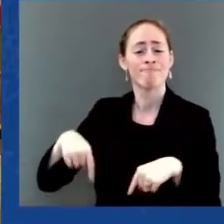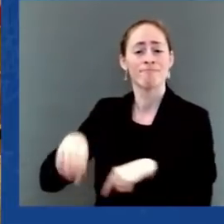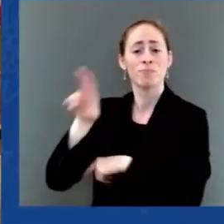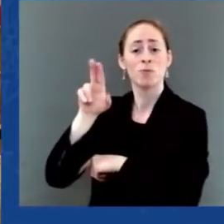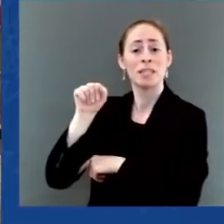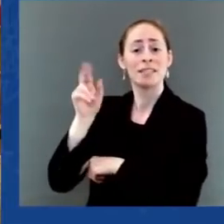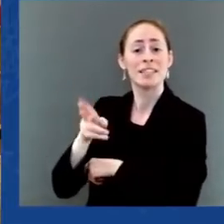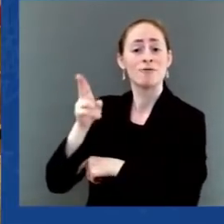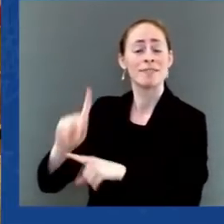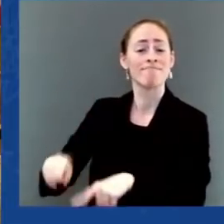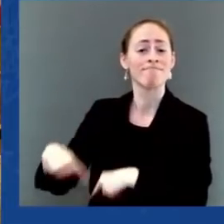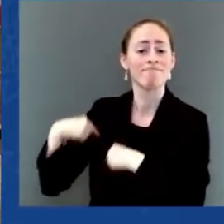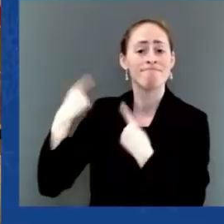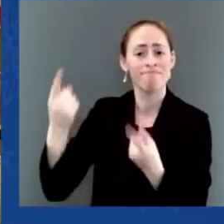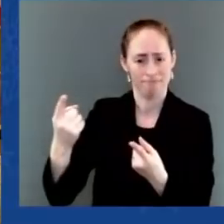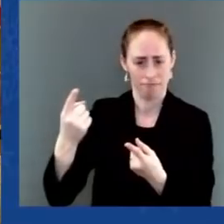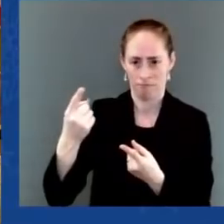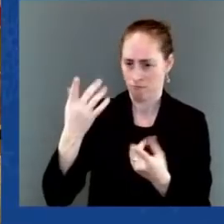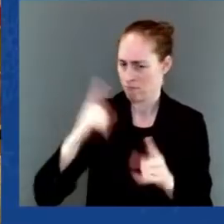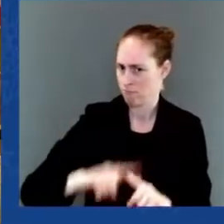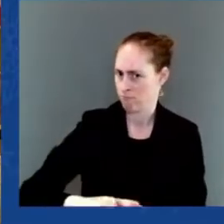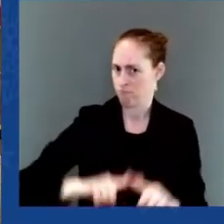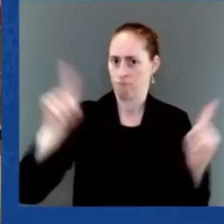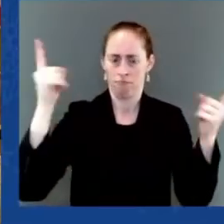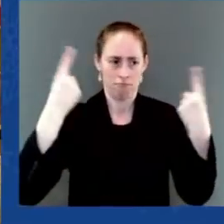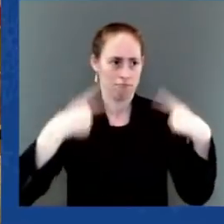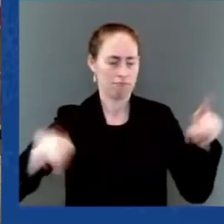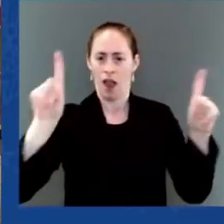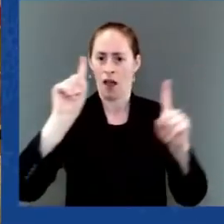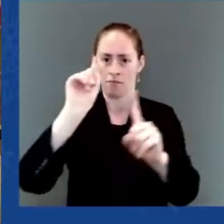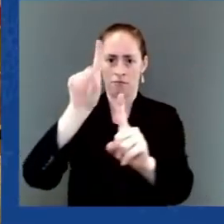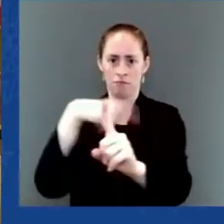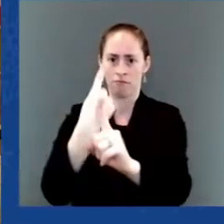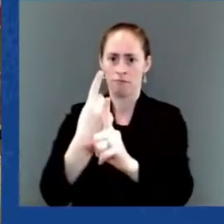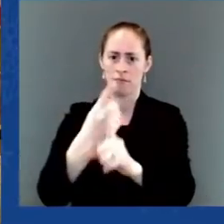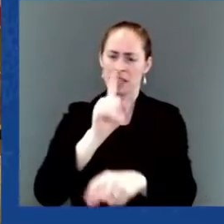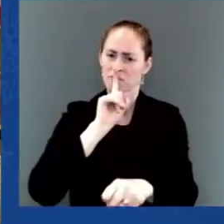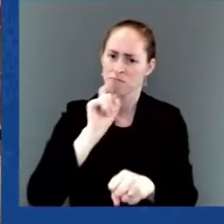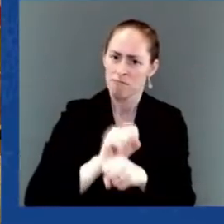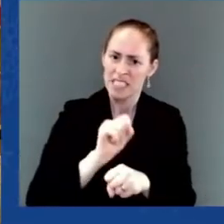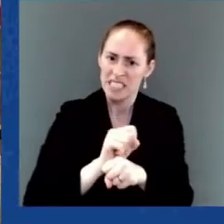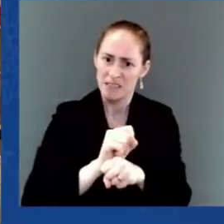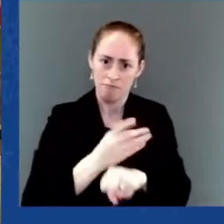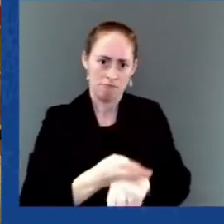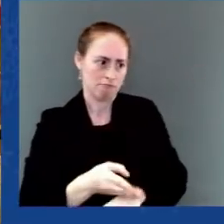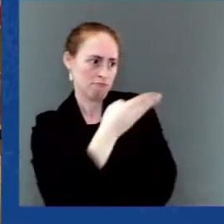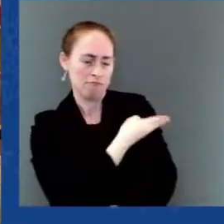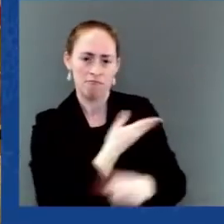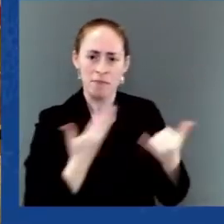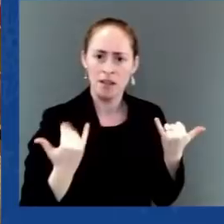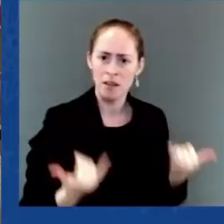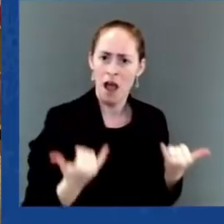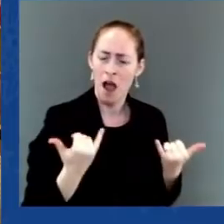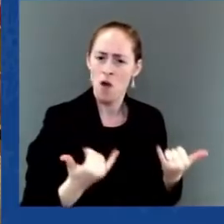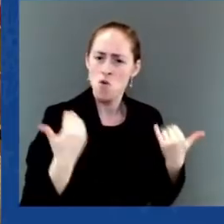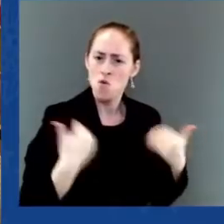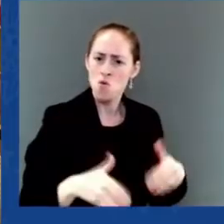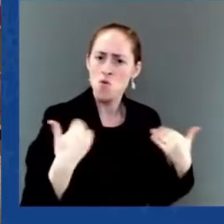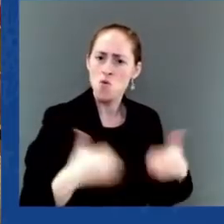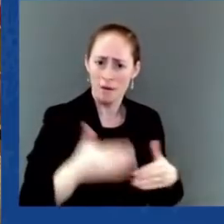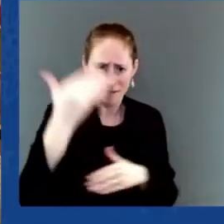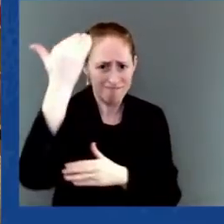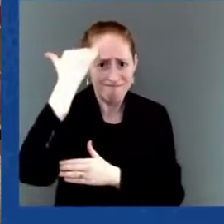commitment to improve the situation of the migrants. And, thus, I wish to